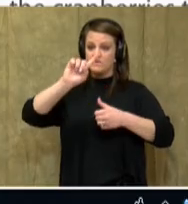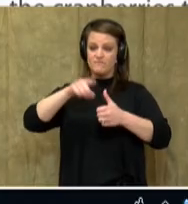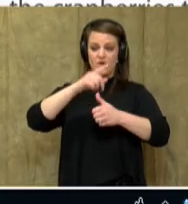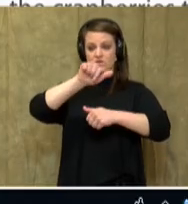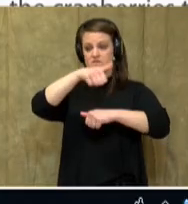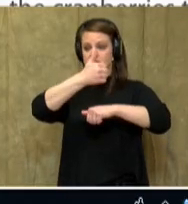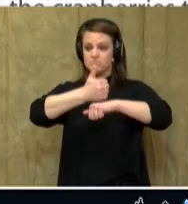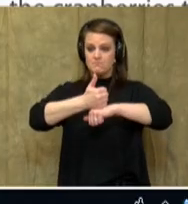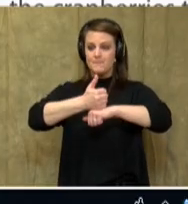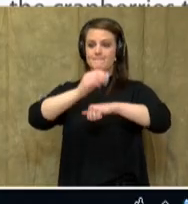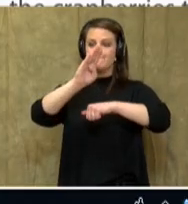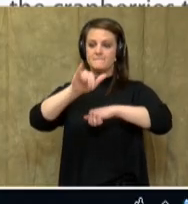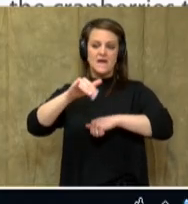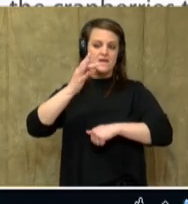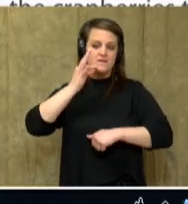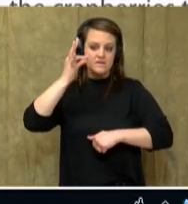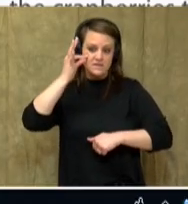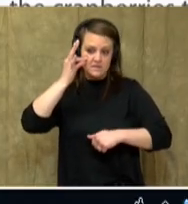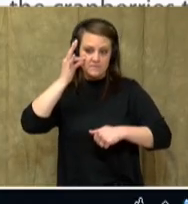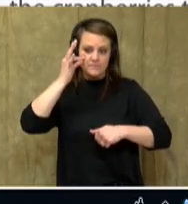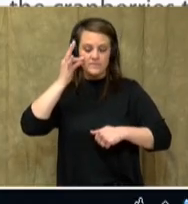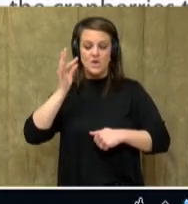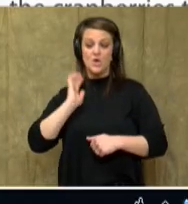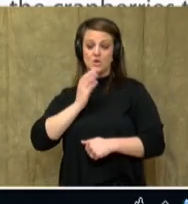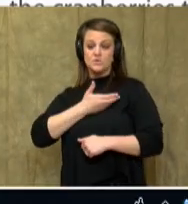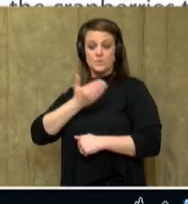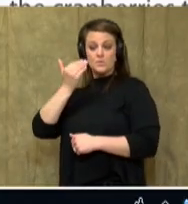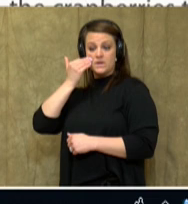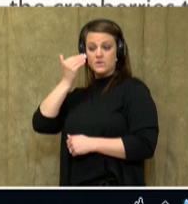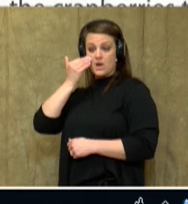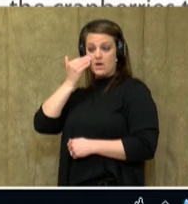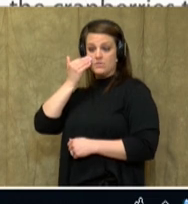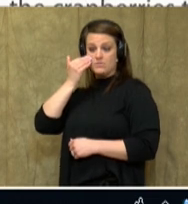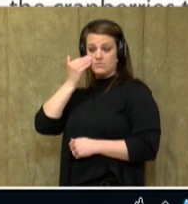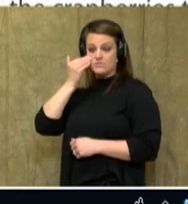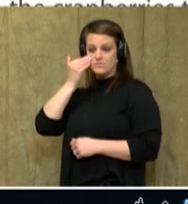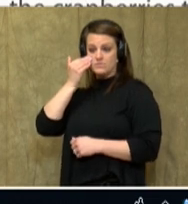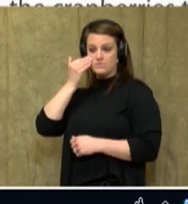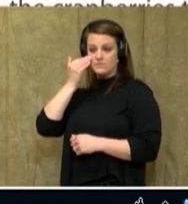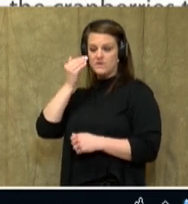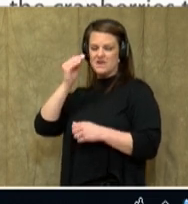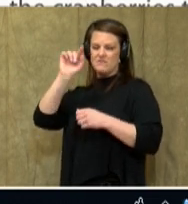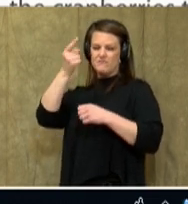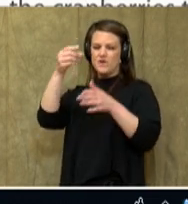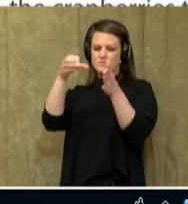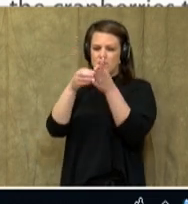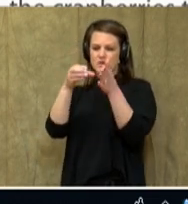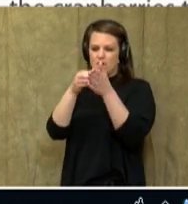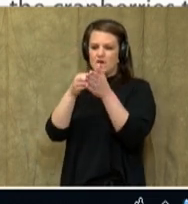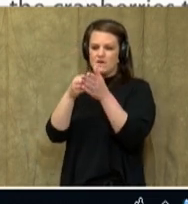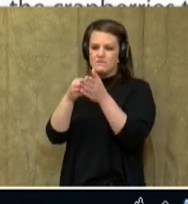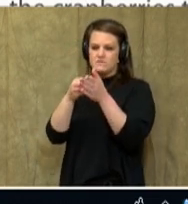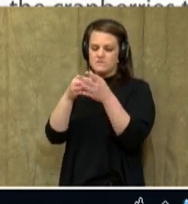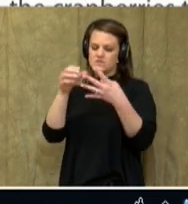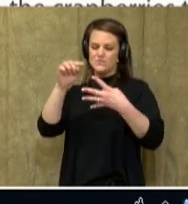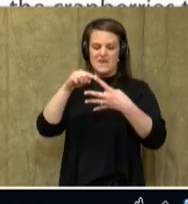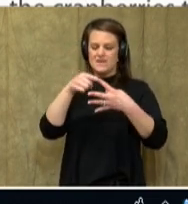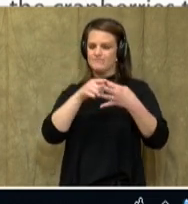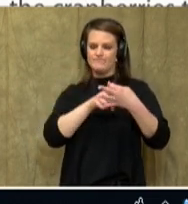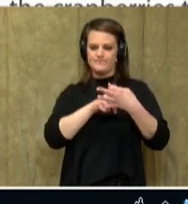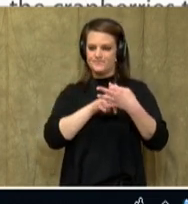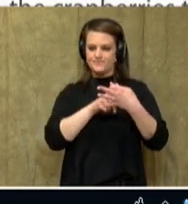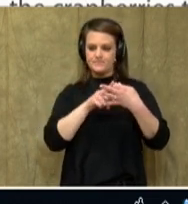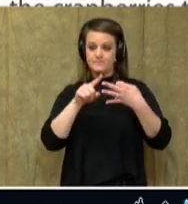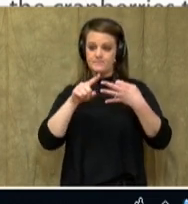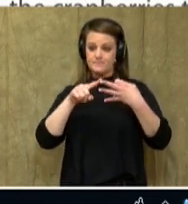Native Americans. We know the Native Americans were in the very first few paragraphs. So, we know A is not true.